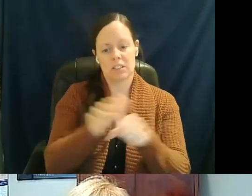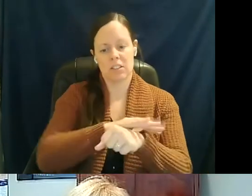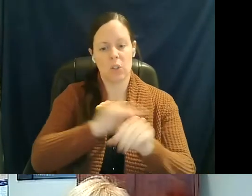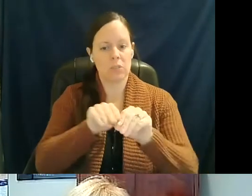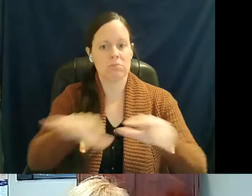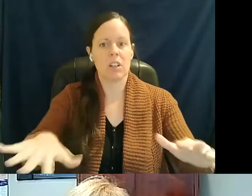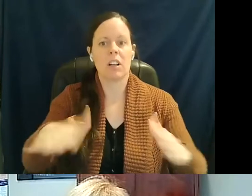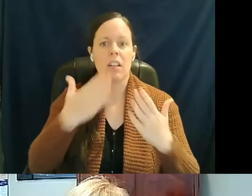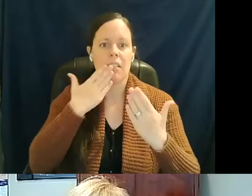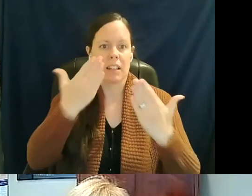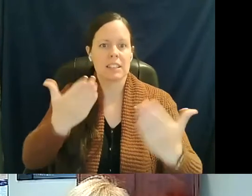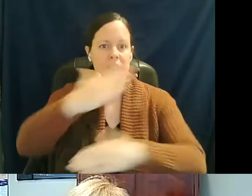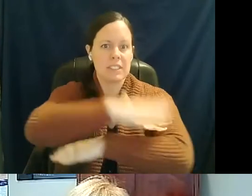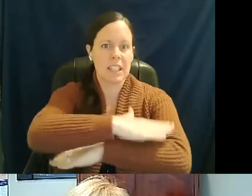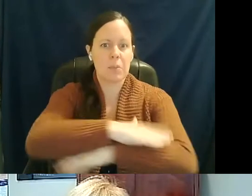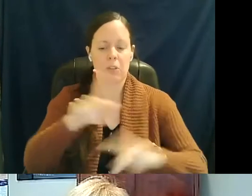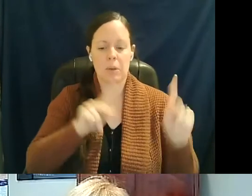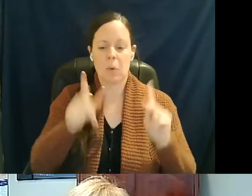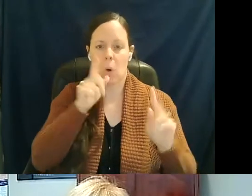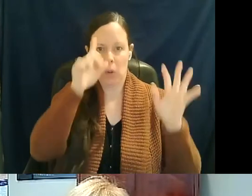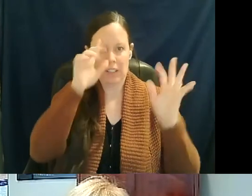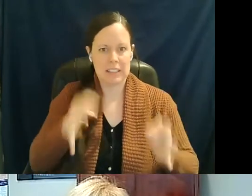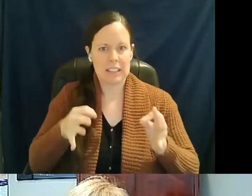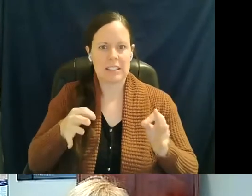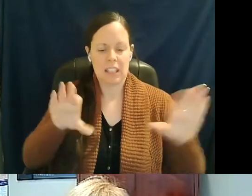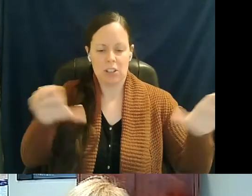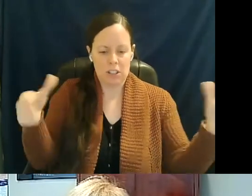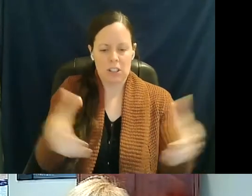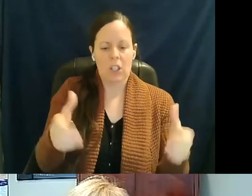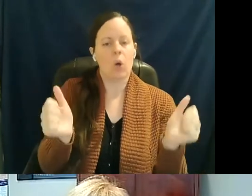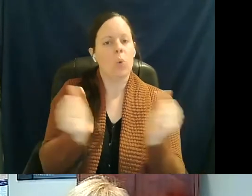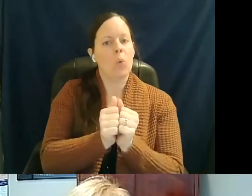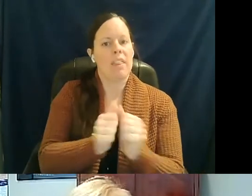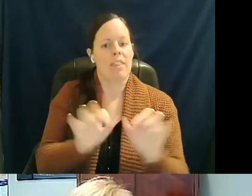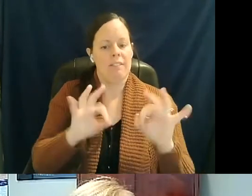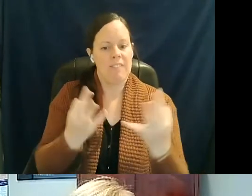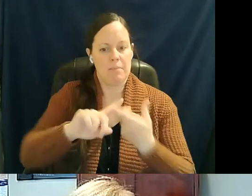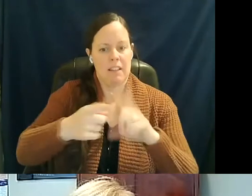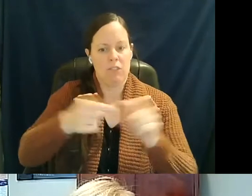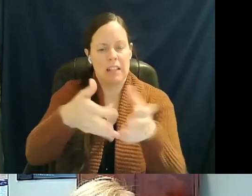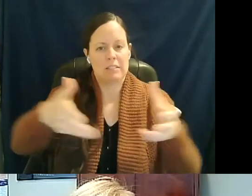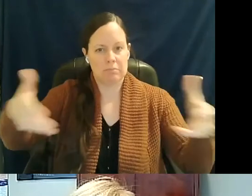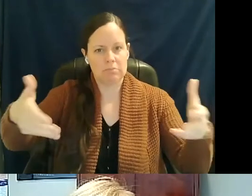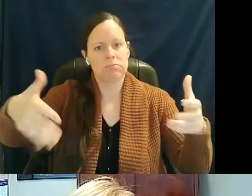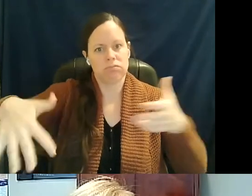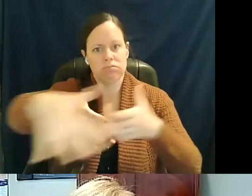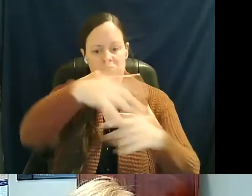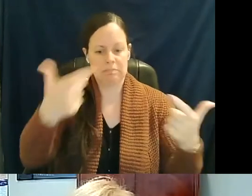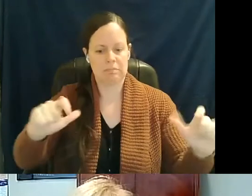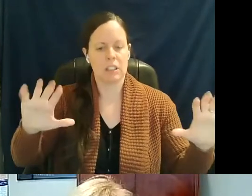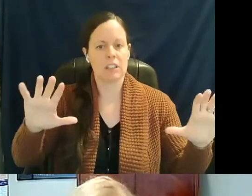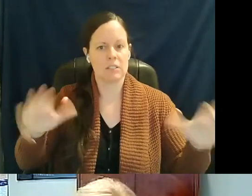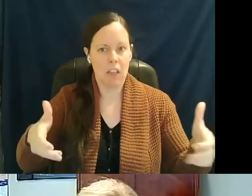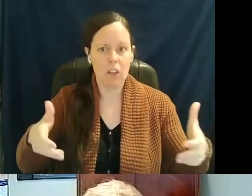table of those who choose to gather with extended family and friends. Our healthcare system is